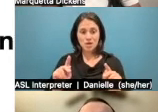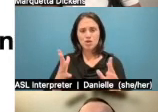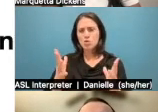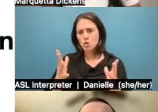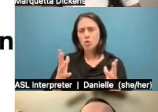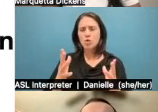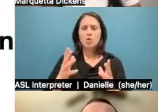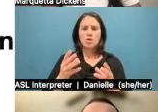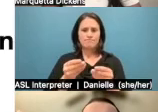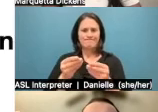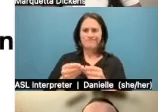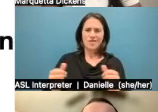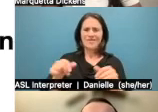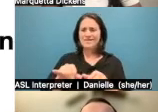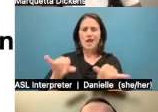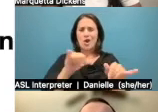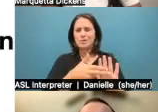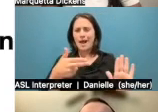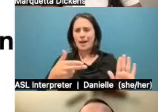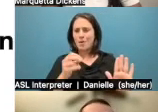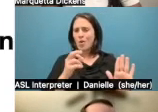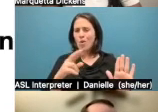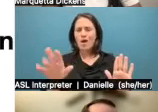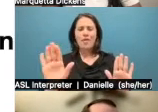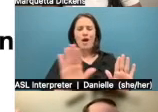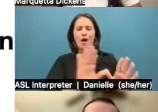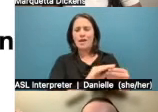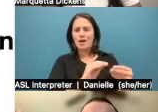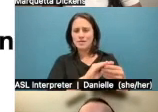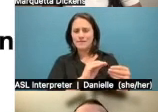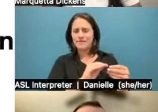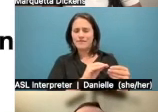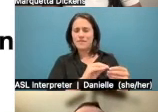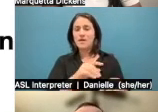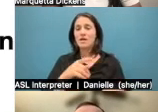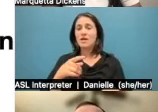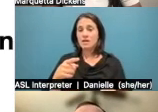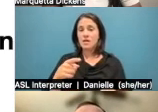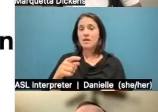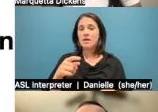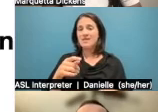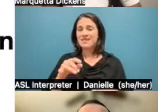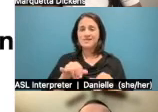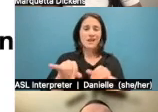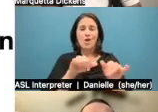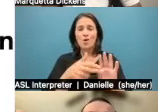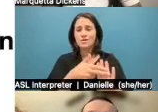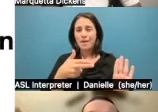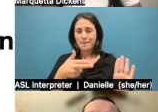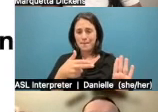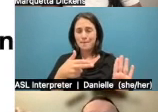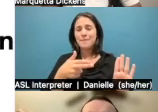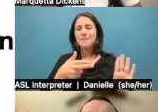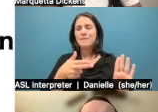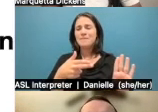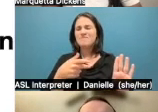stereotypes, stereotypes, exactly like the ones that Marquette is talking about. Like, um, you know, what type of place Princeville actually is, you know, the way it's